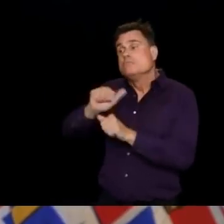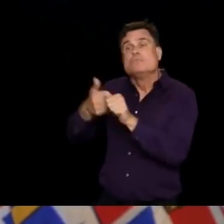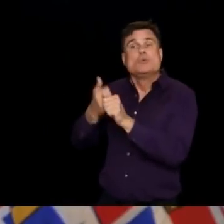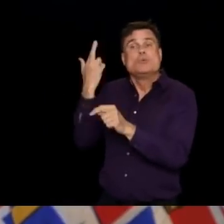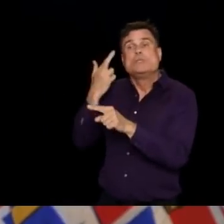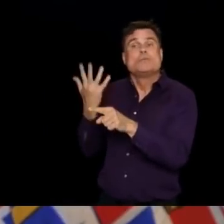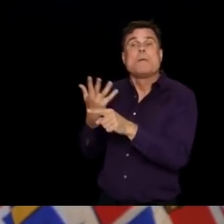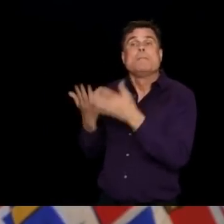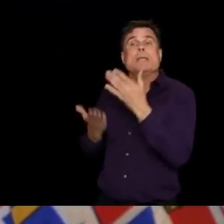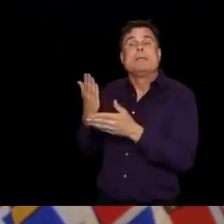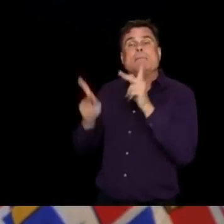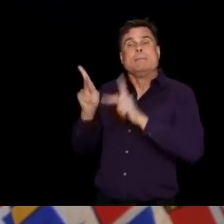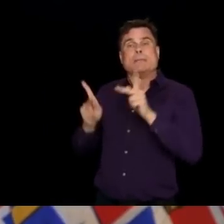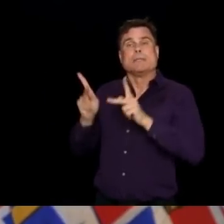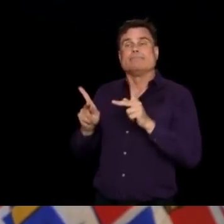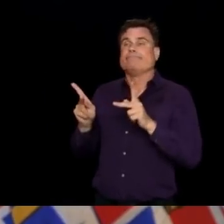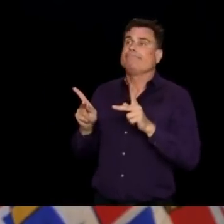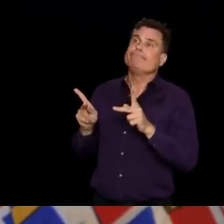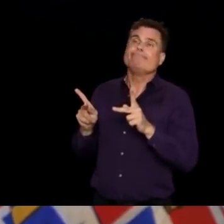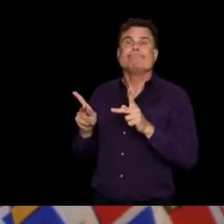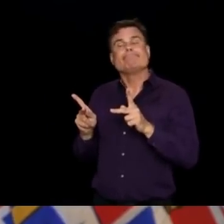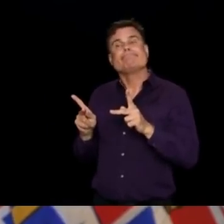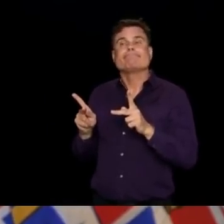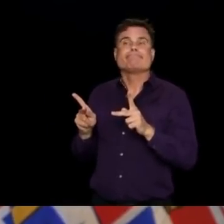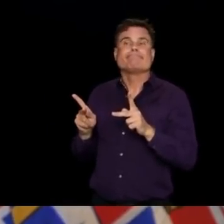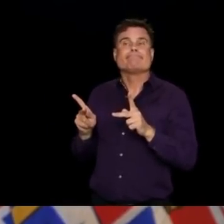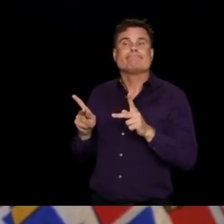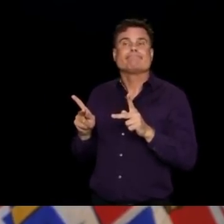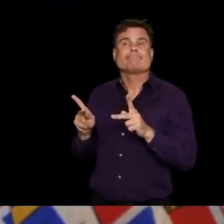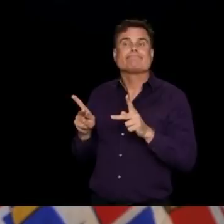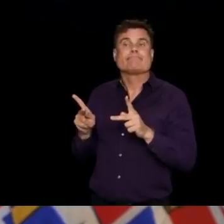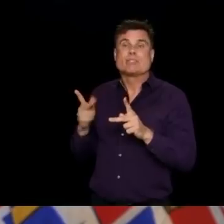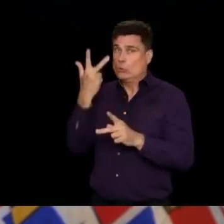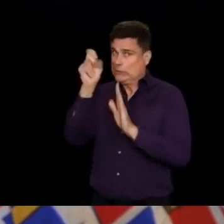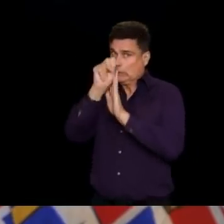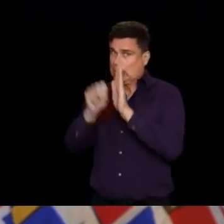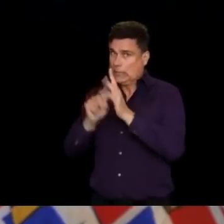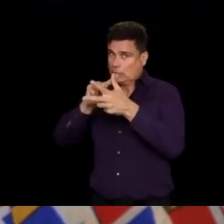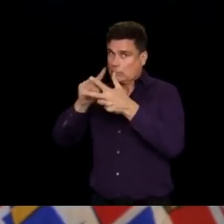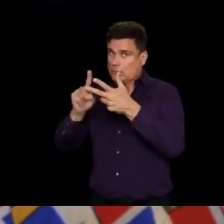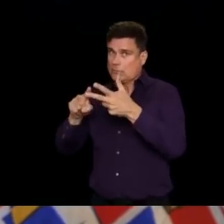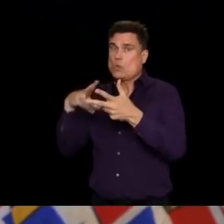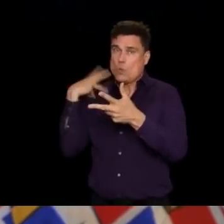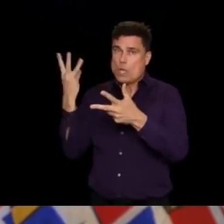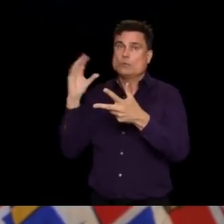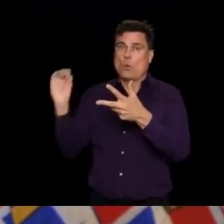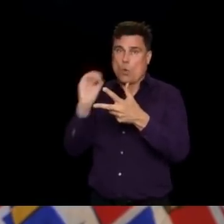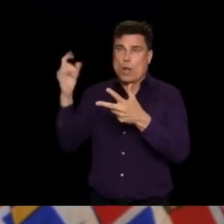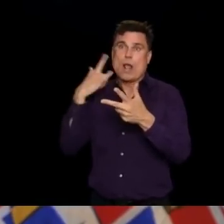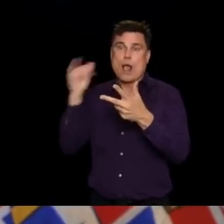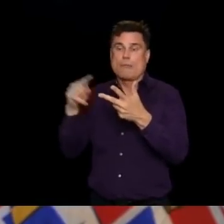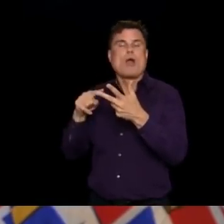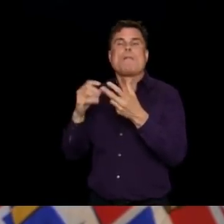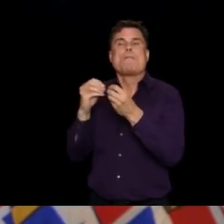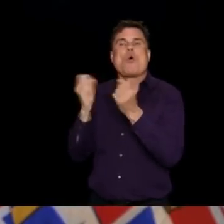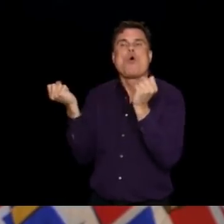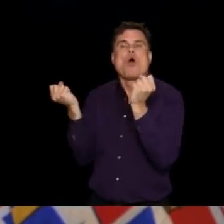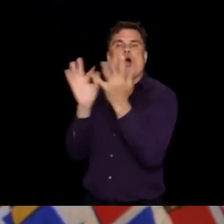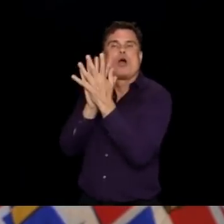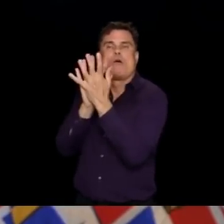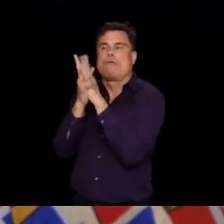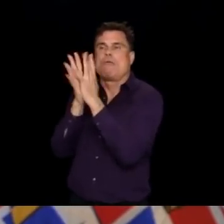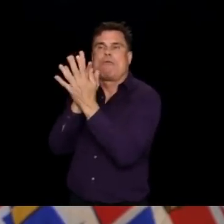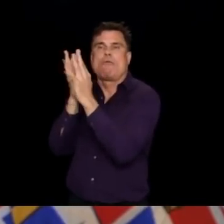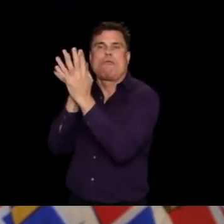distances, wearing masks, and those things can help. I think particularly the outside nature of them makes a big difference.